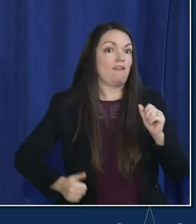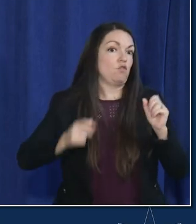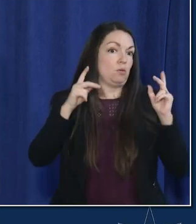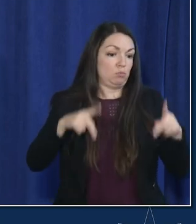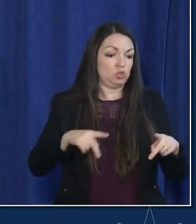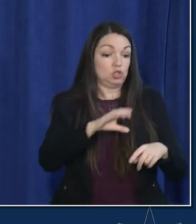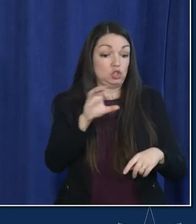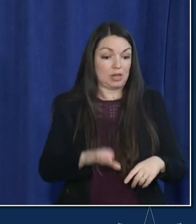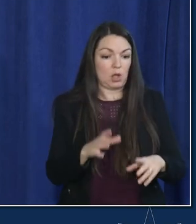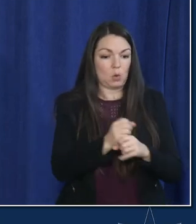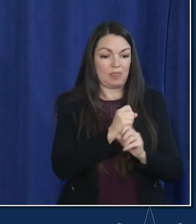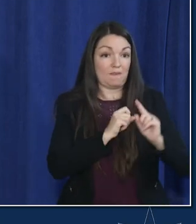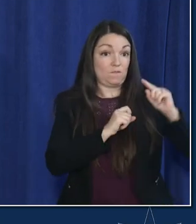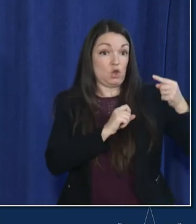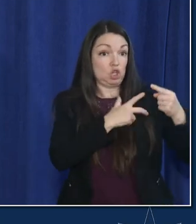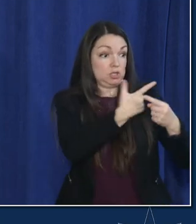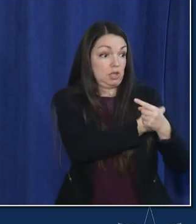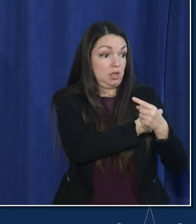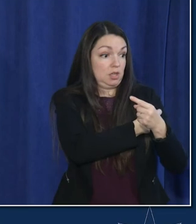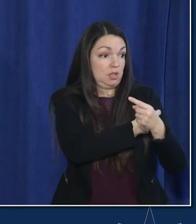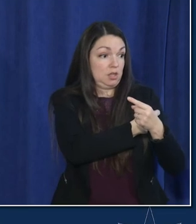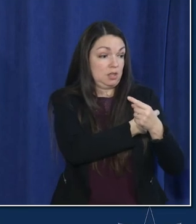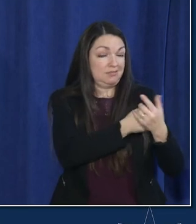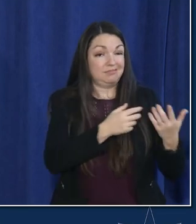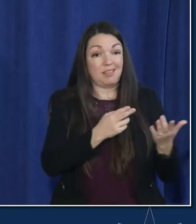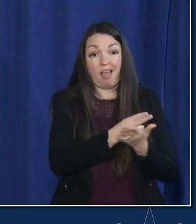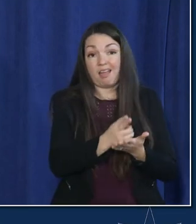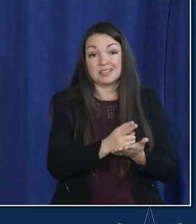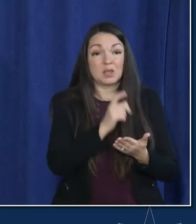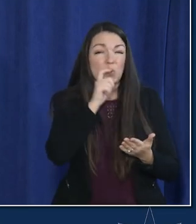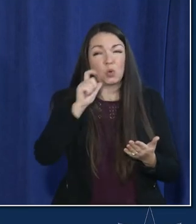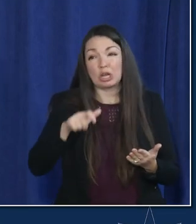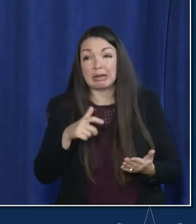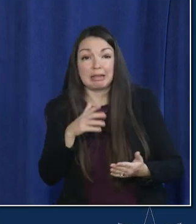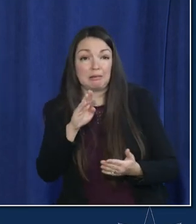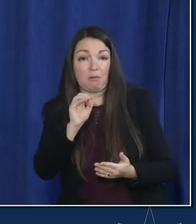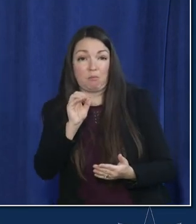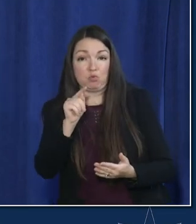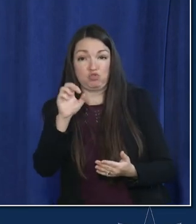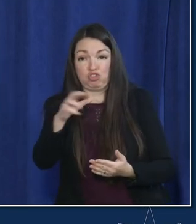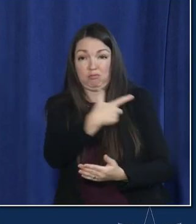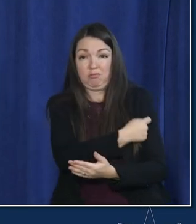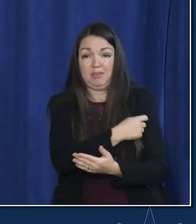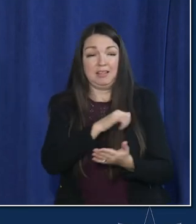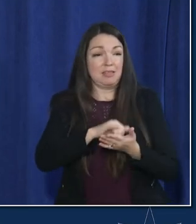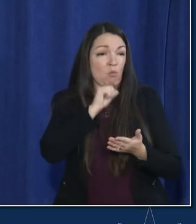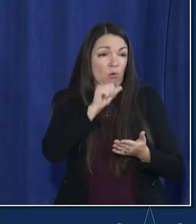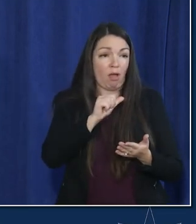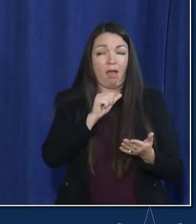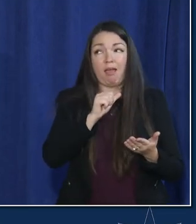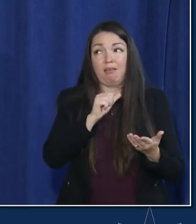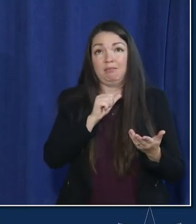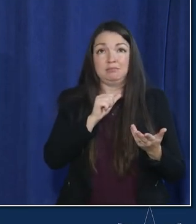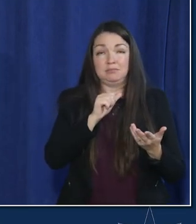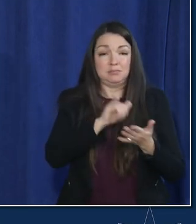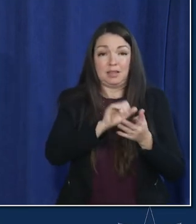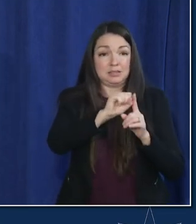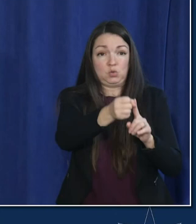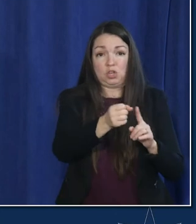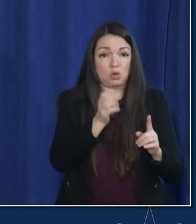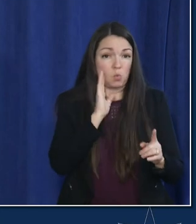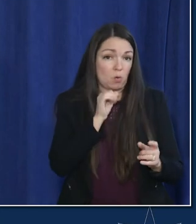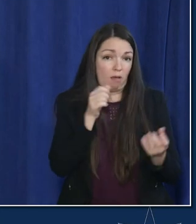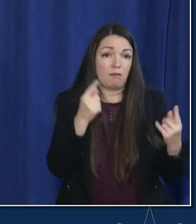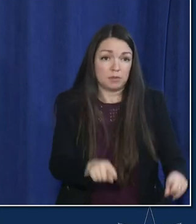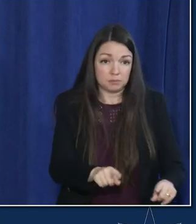just to get their primary dose done honestly we'd be done we wouldn't even need the booster like you know what i mean like this would not even be such a scenario but where